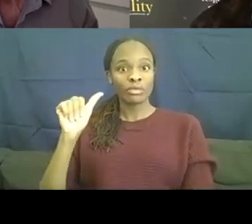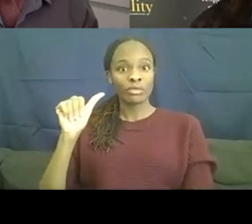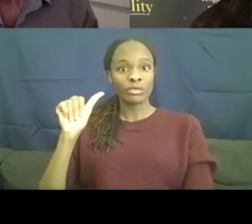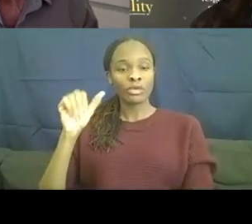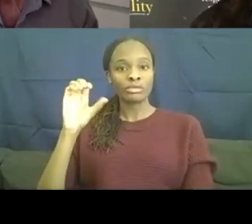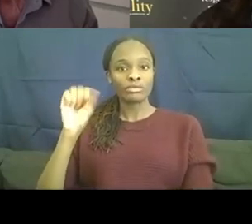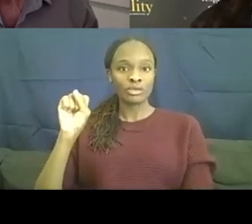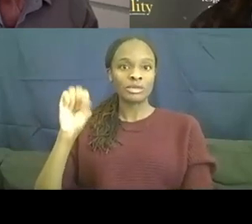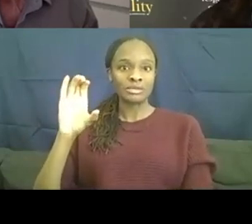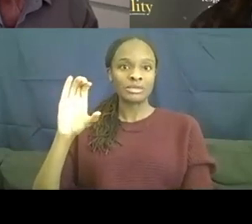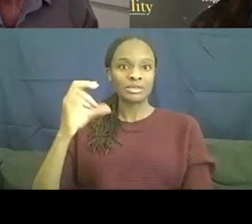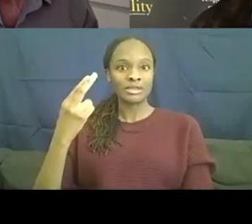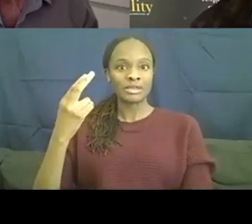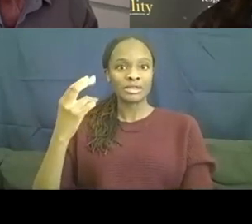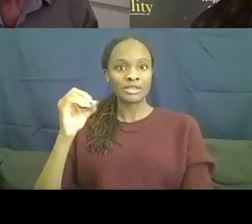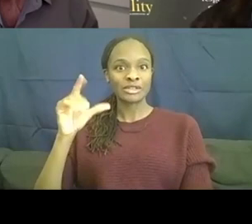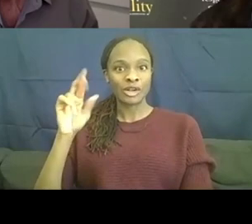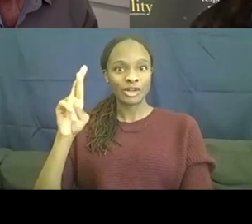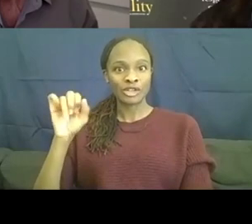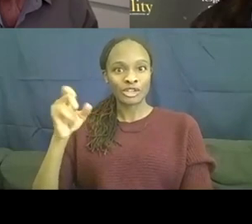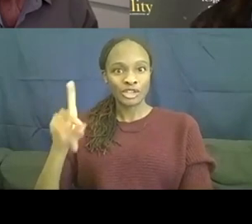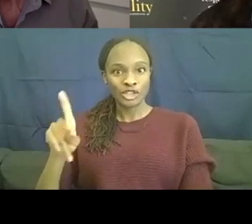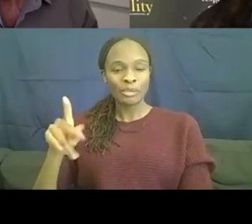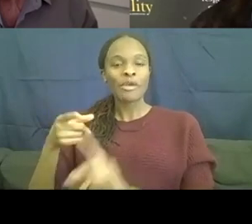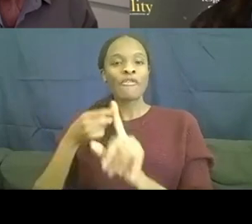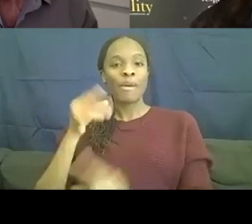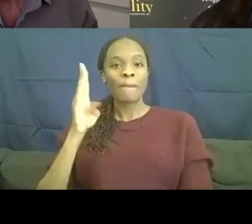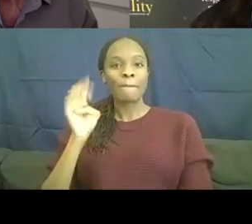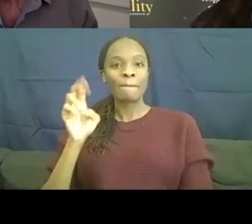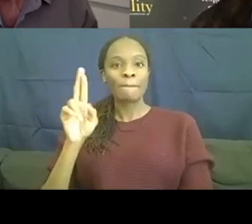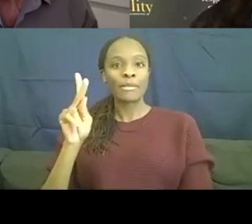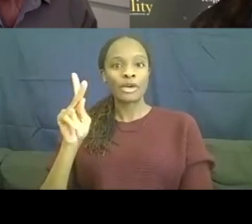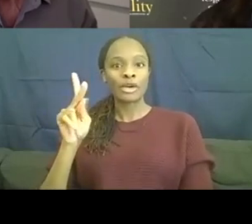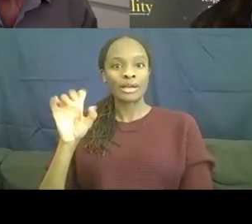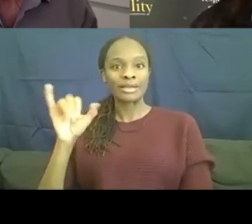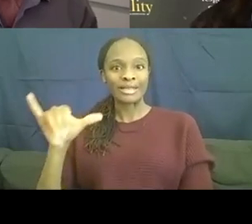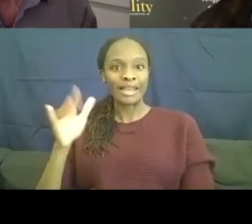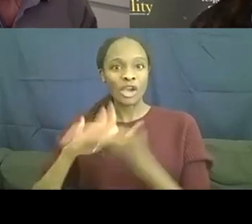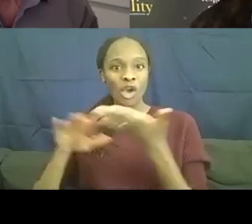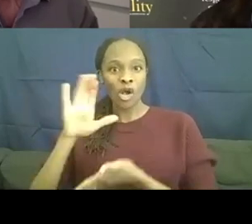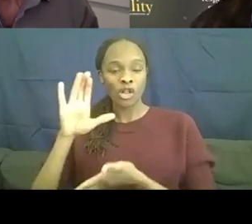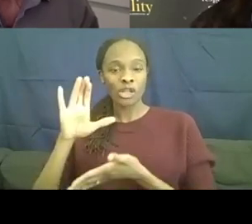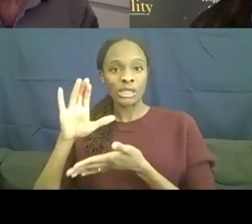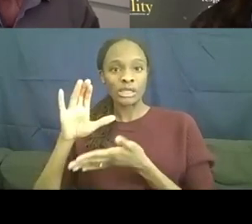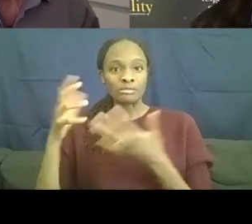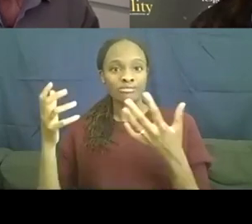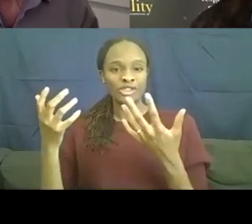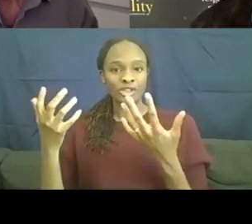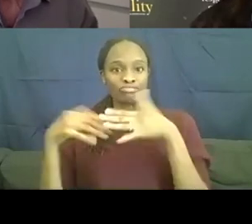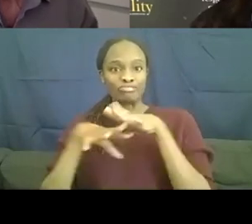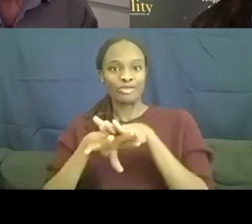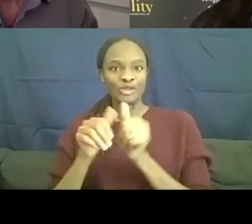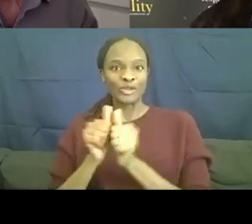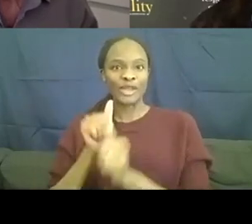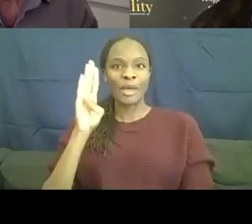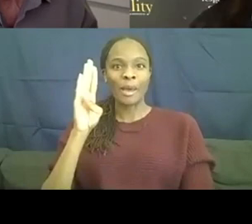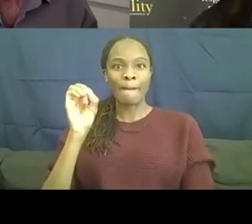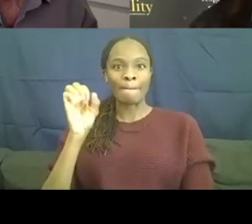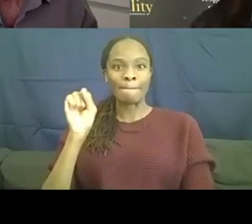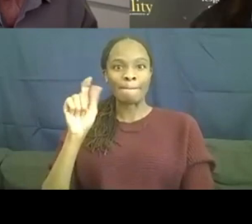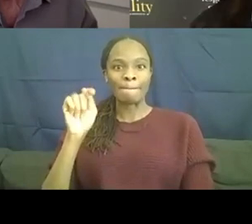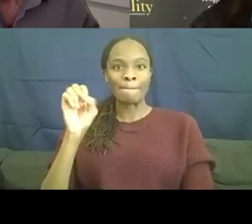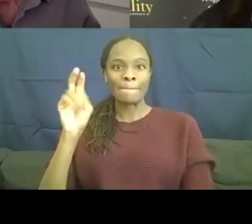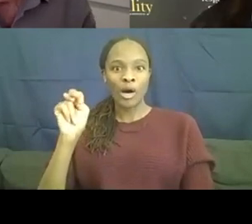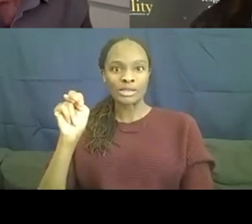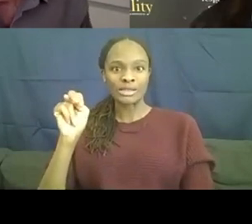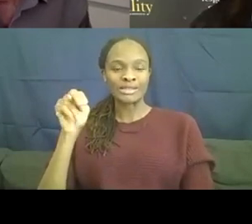Berkeley College has merged with, um, Boston Conservatory. Um, it was an